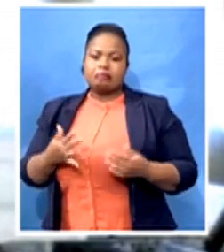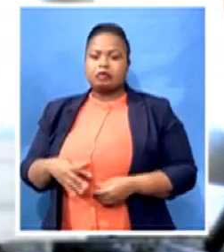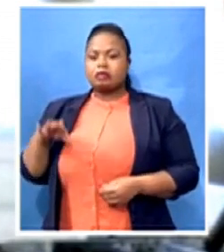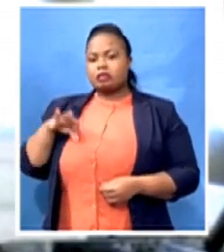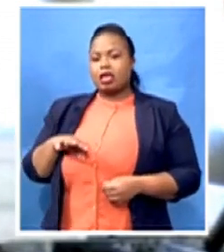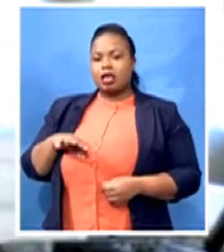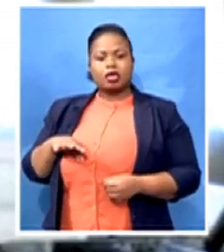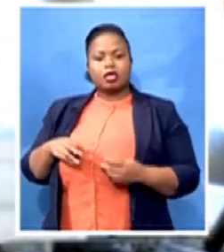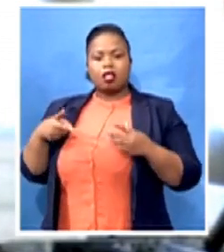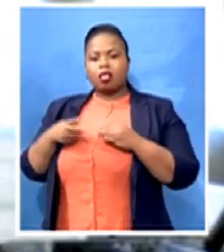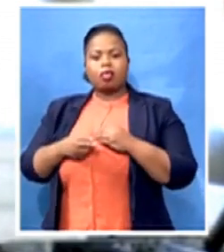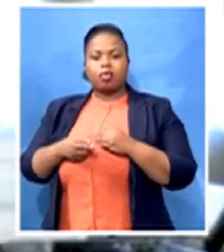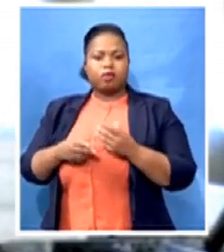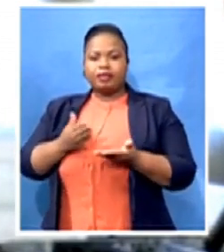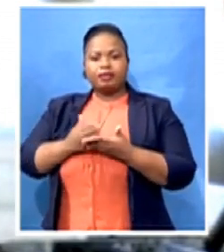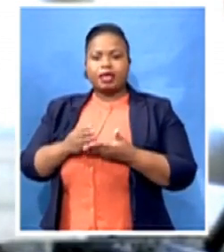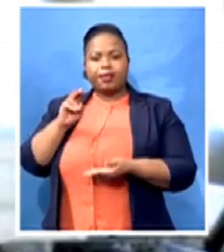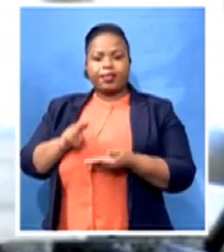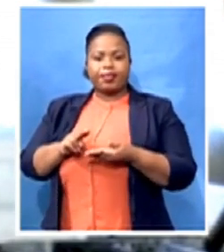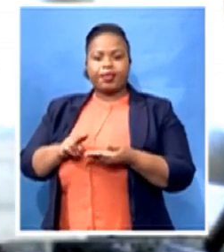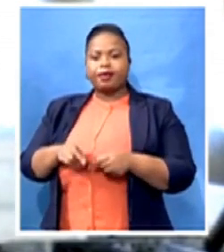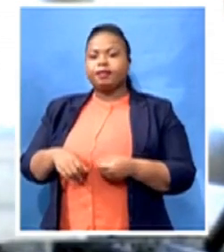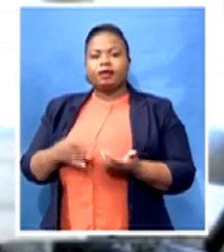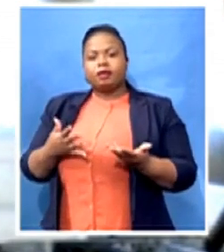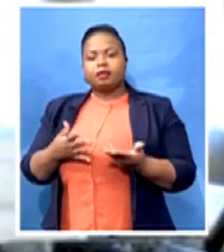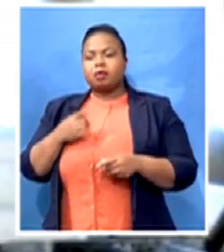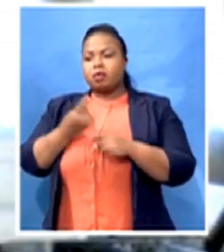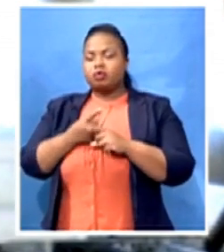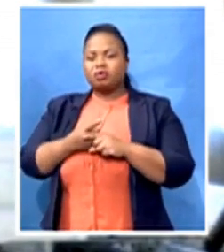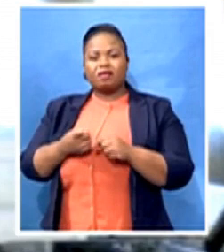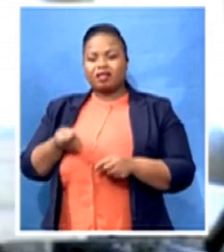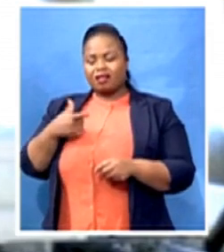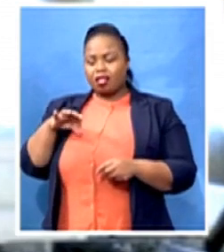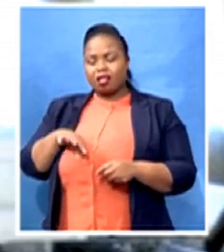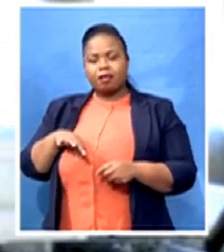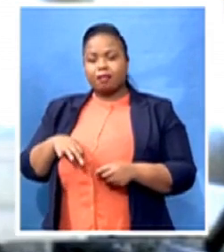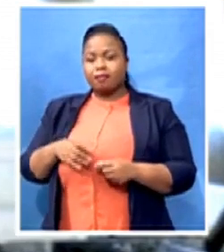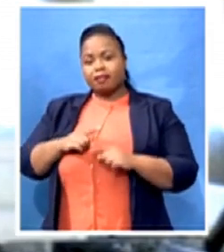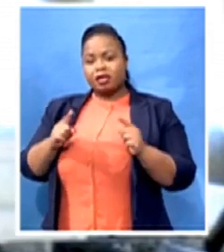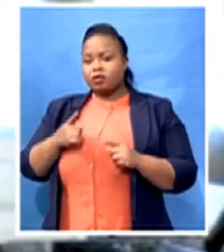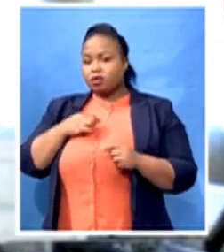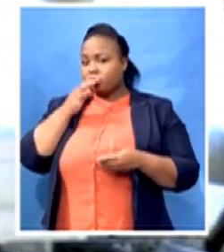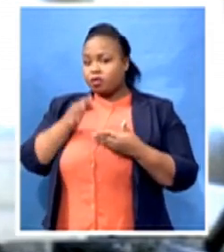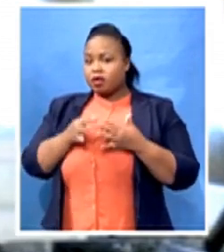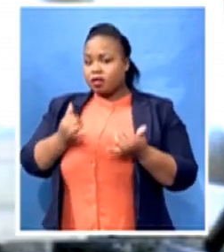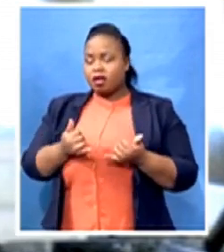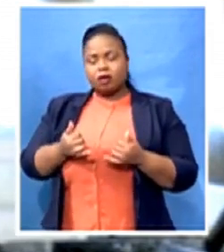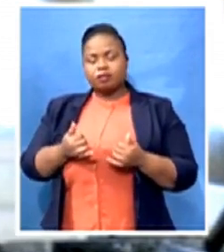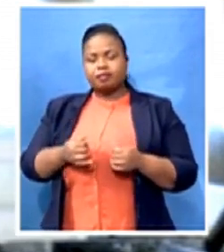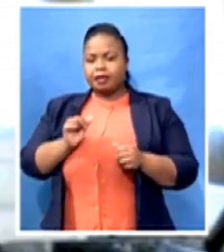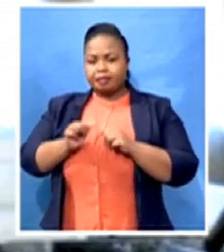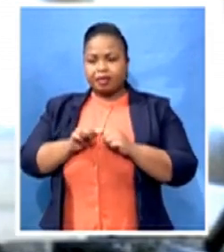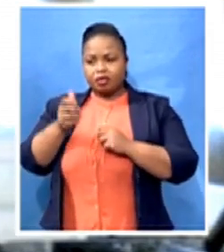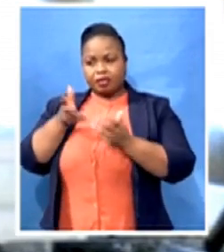to a percentage of what they used to earn. But we normally recommend that, you know, speak to your insurers, ask them to